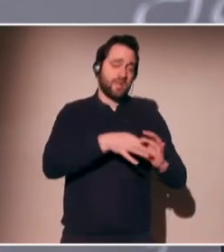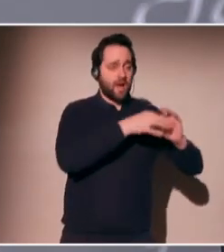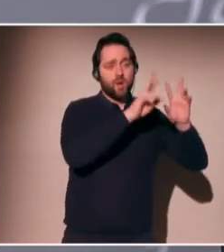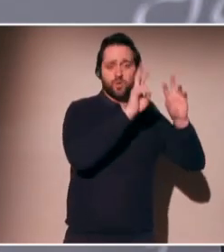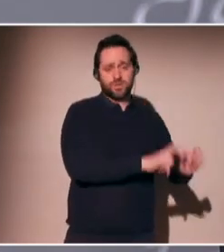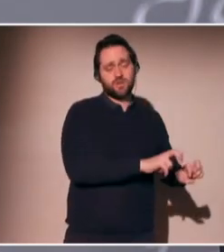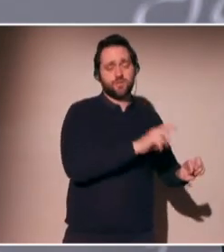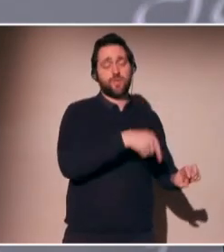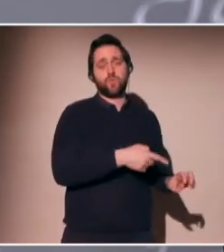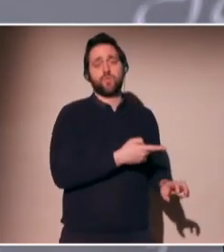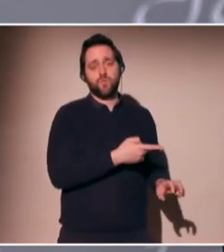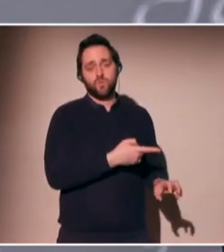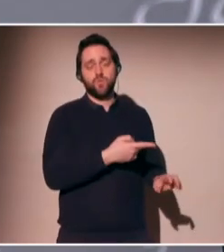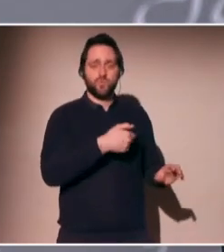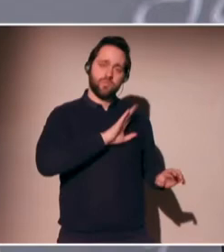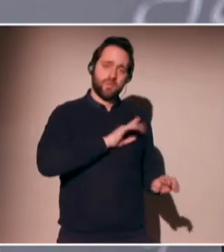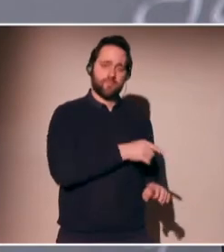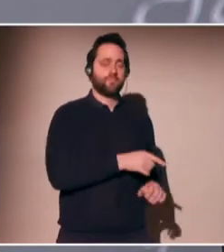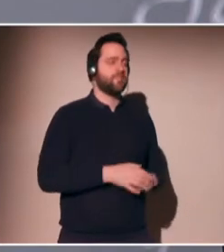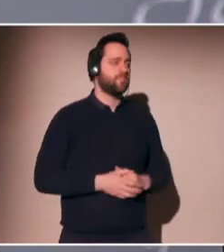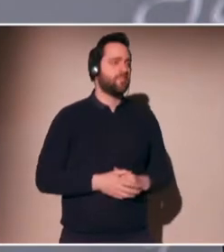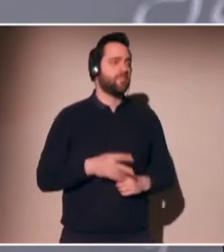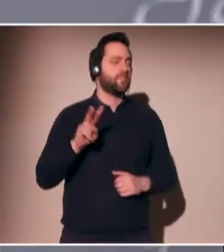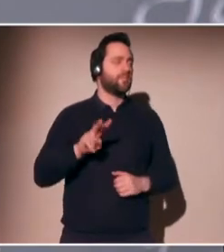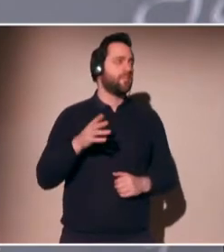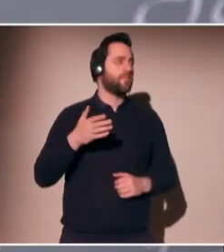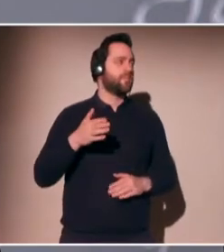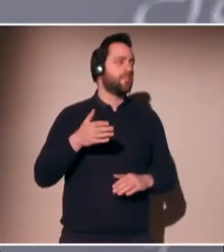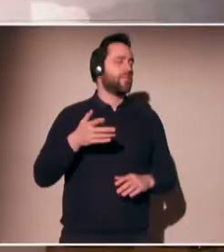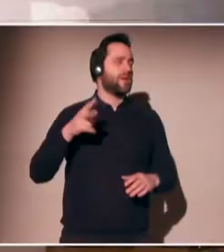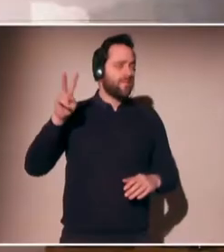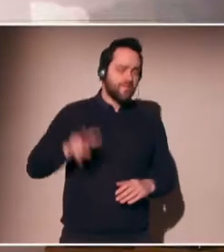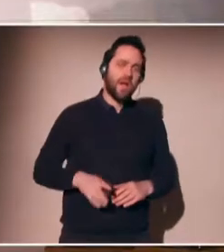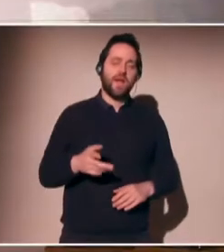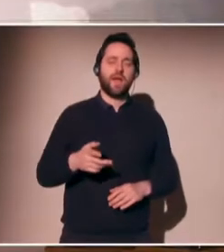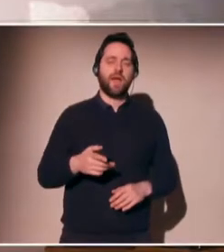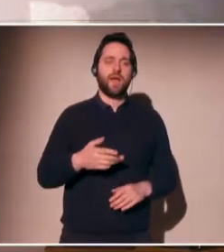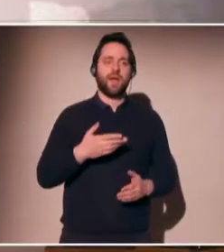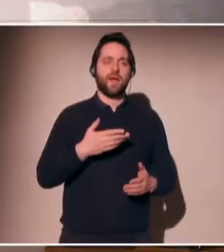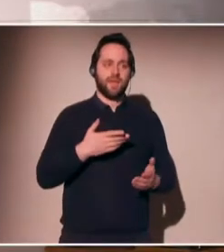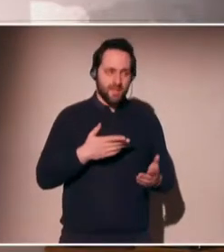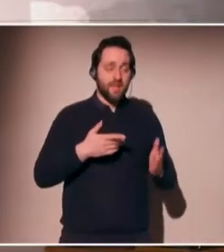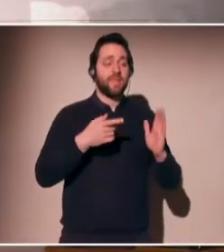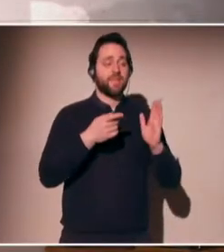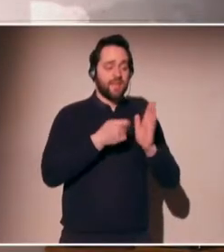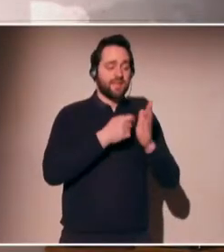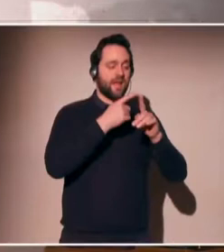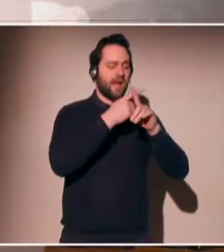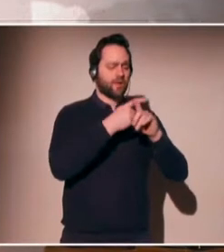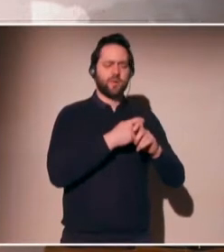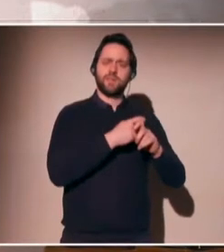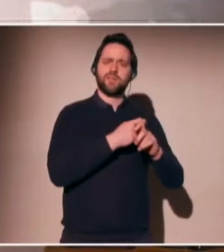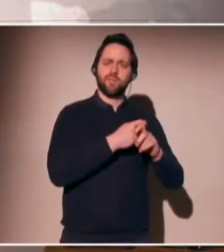of the bias of any learning algorithm that's going to adapt reminds us that we also have to be able to test for that.